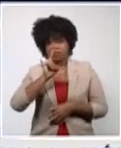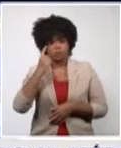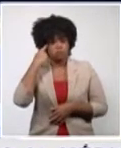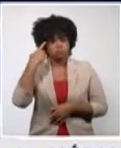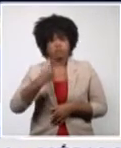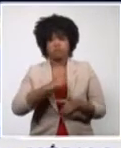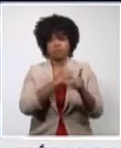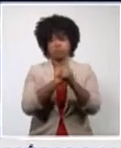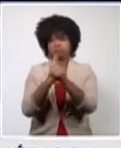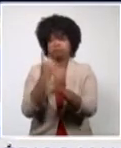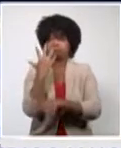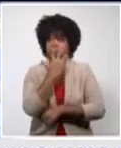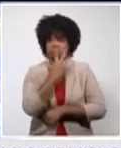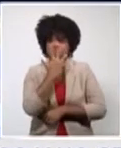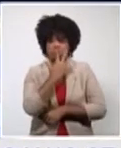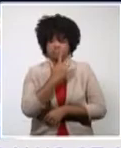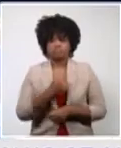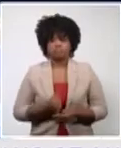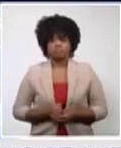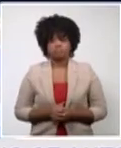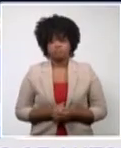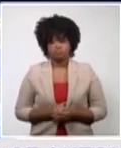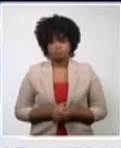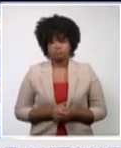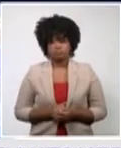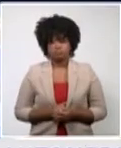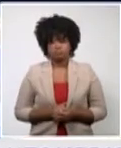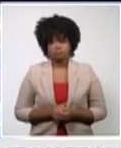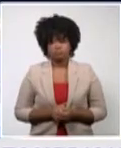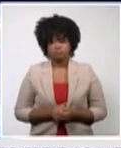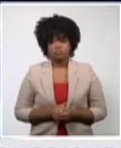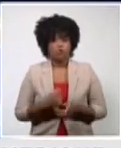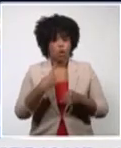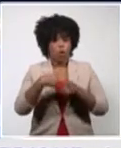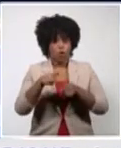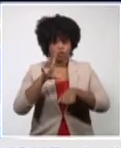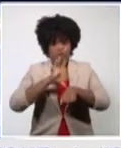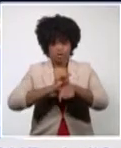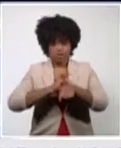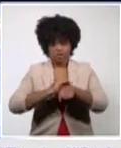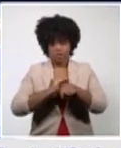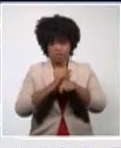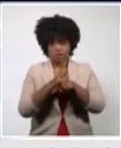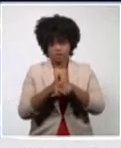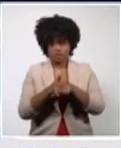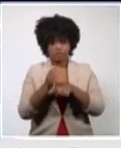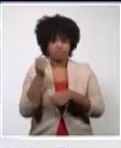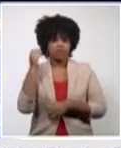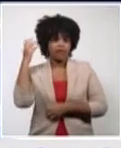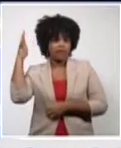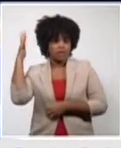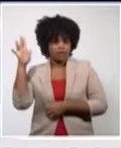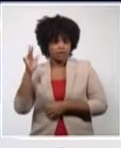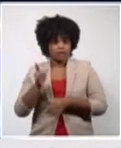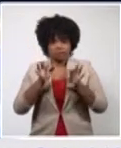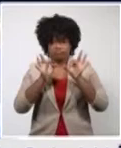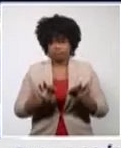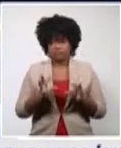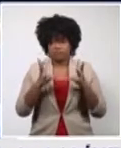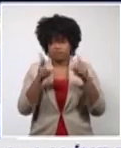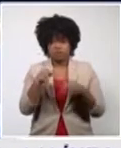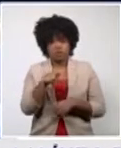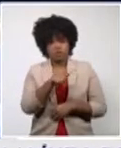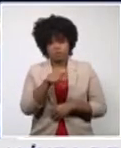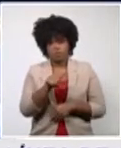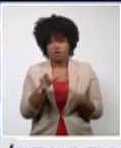abroad, the figure remains fixed. As it is a risk group that at this moment is not very vulnerable,